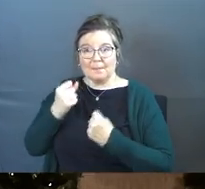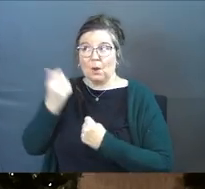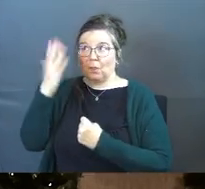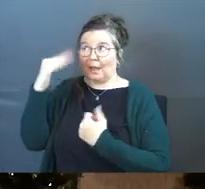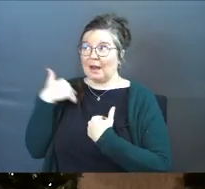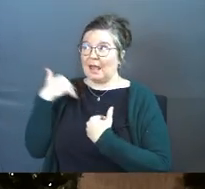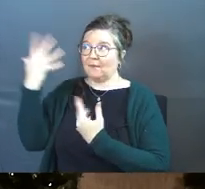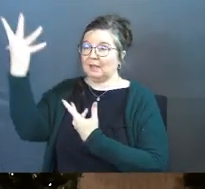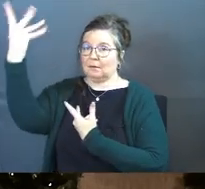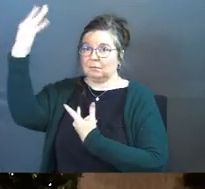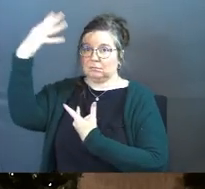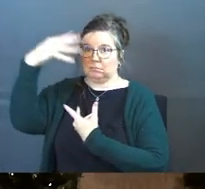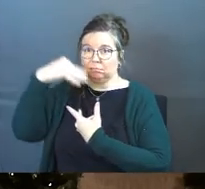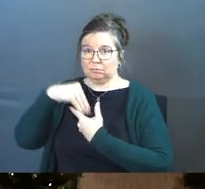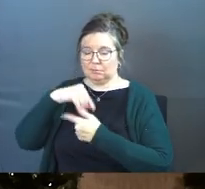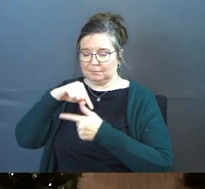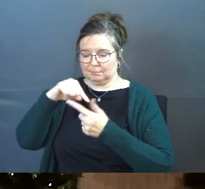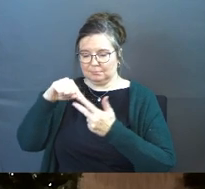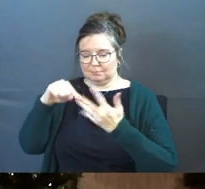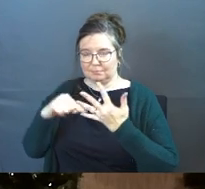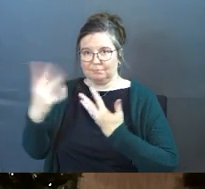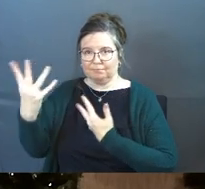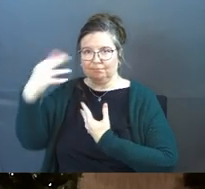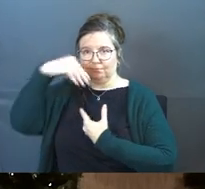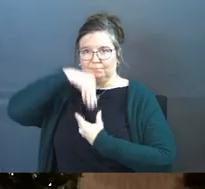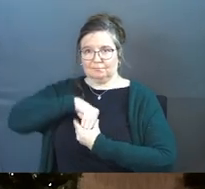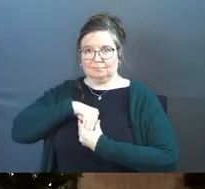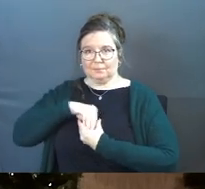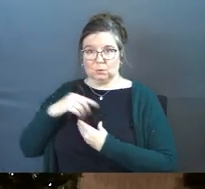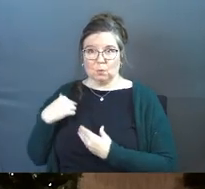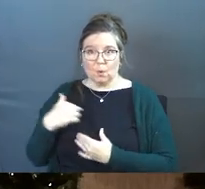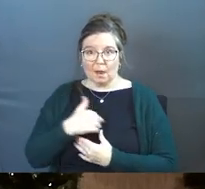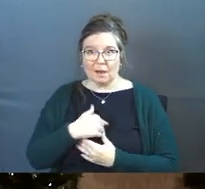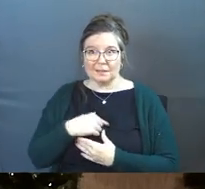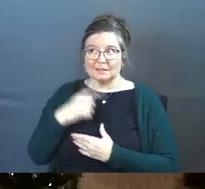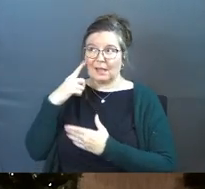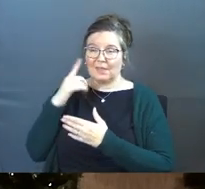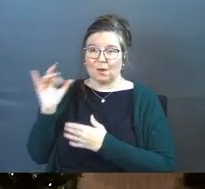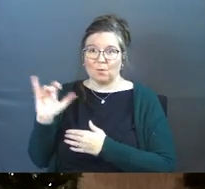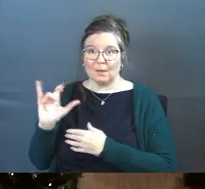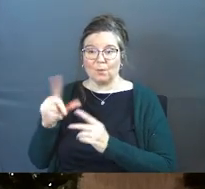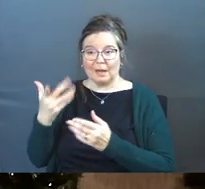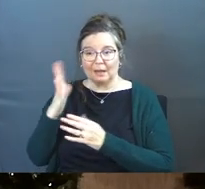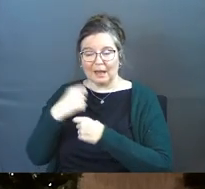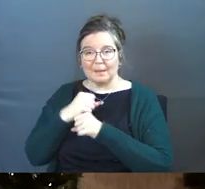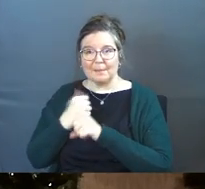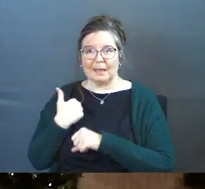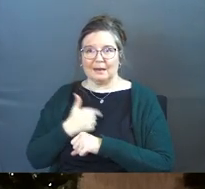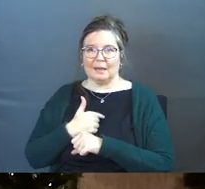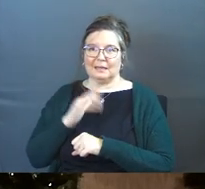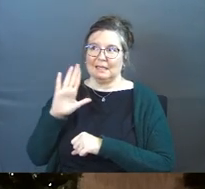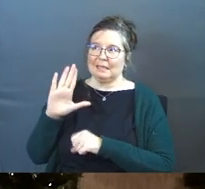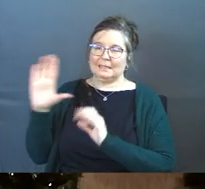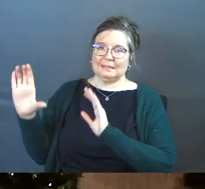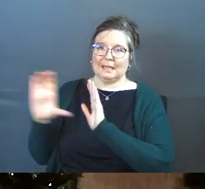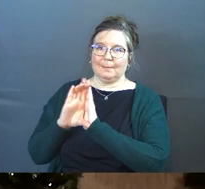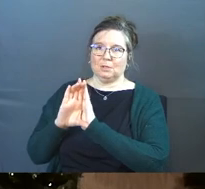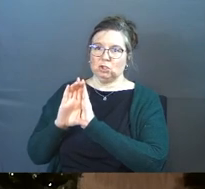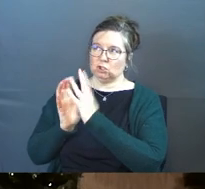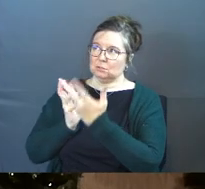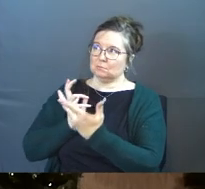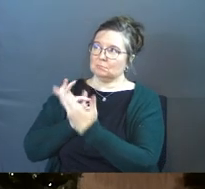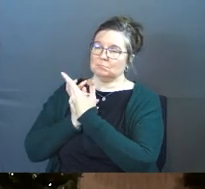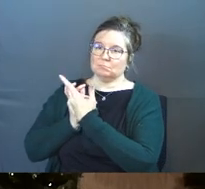God has that he's passed on to us in that resemblance when God made us in his image.